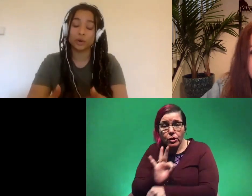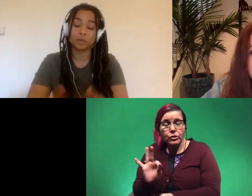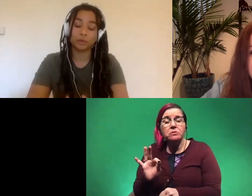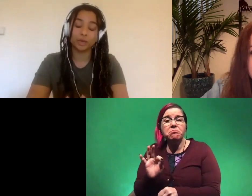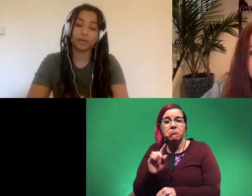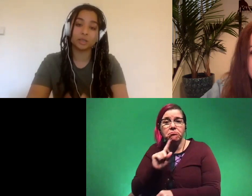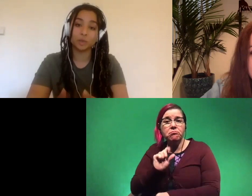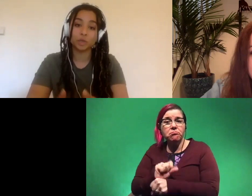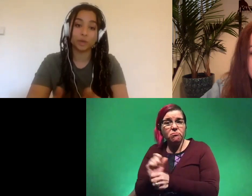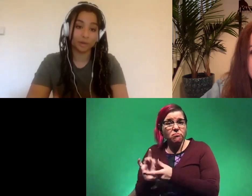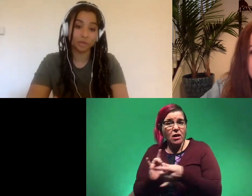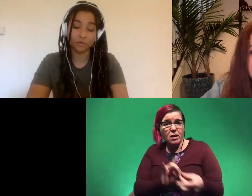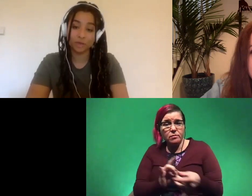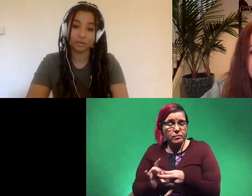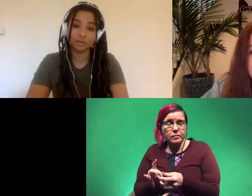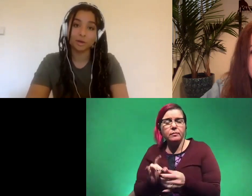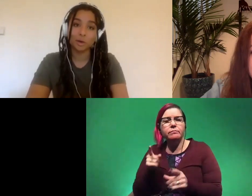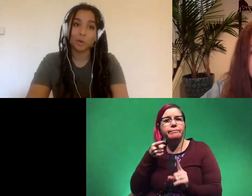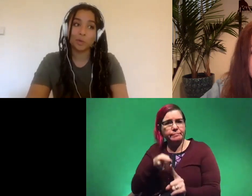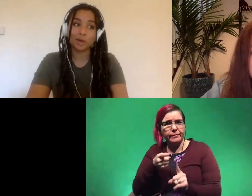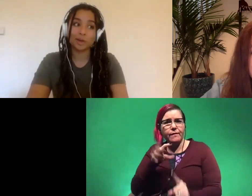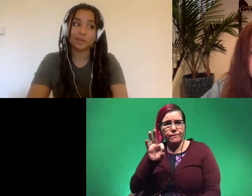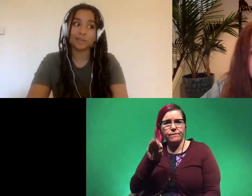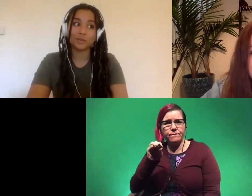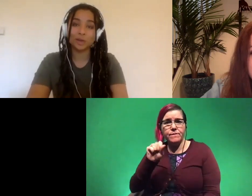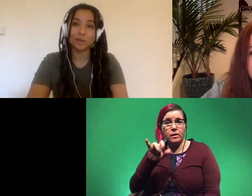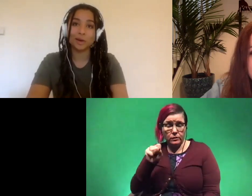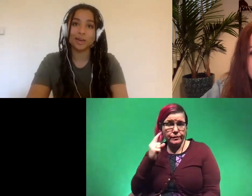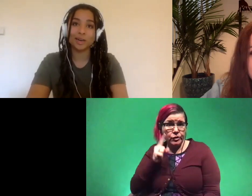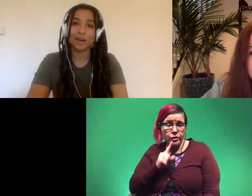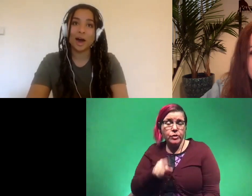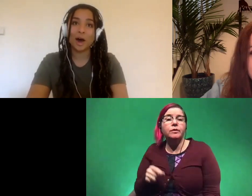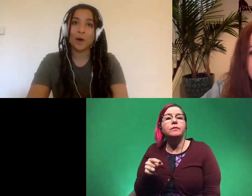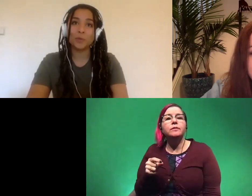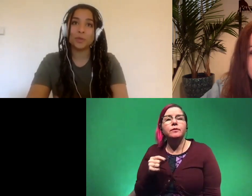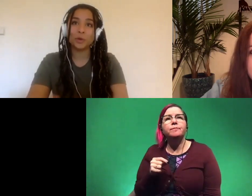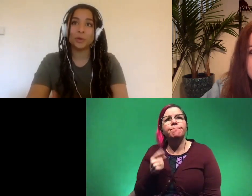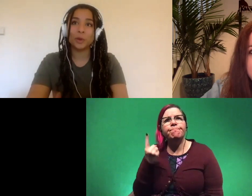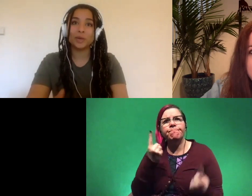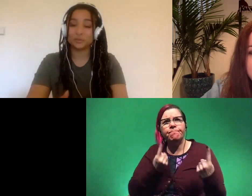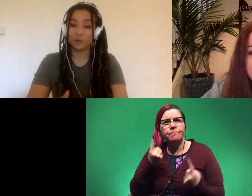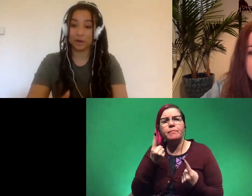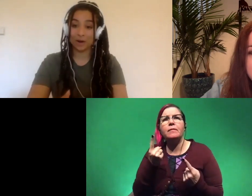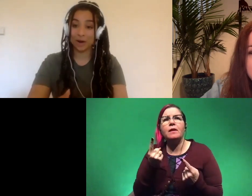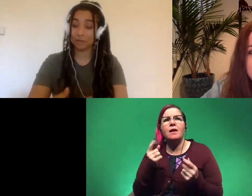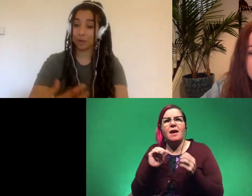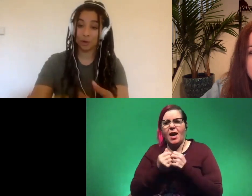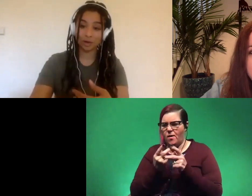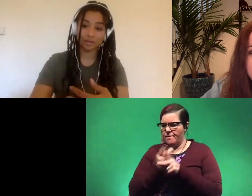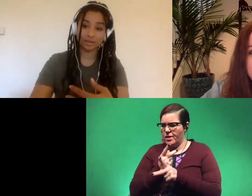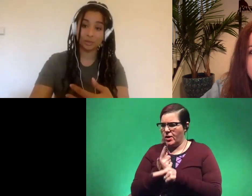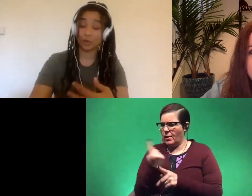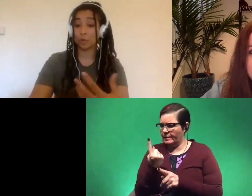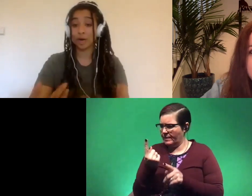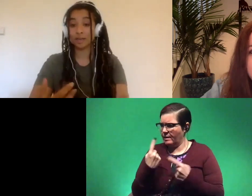incredibly related especially when it comes to fossils because if you think about it um the only way we can figure out how something